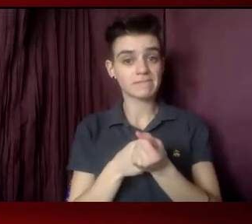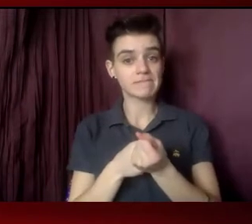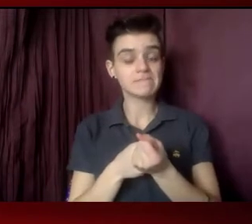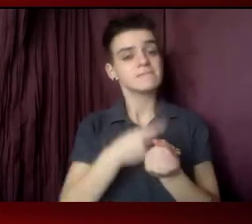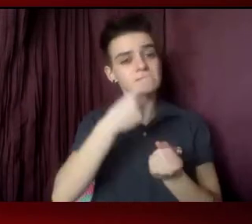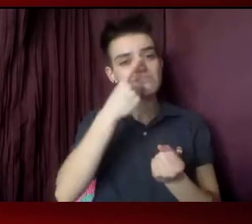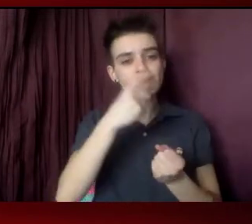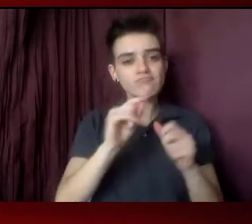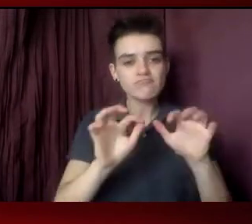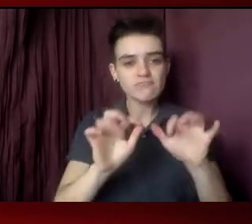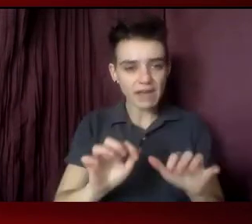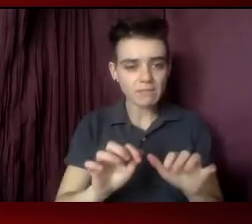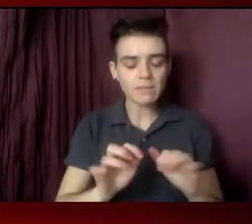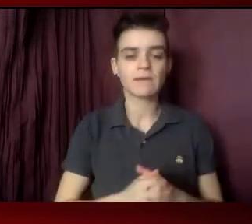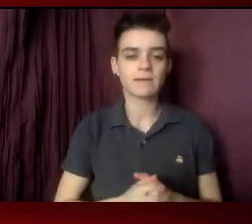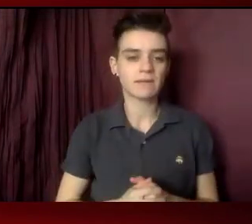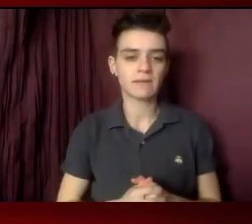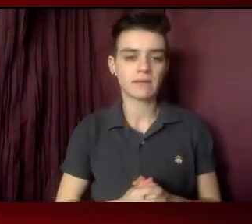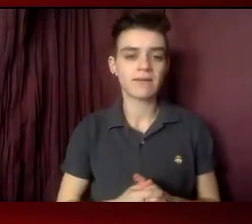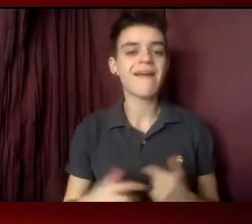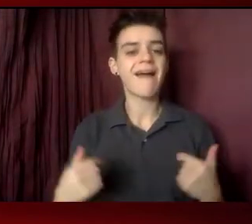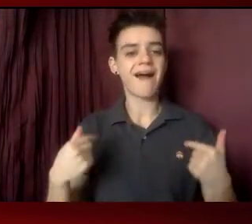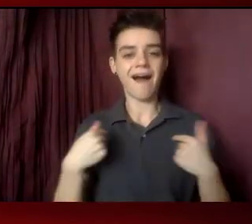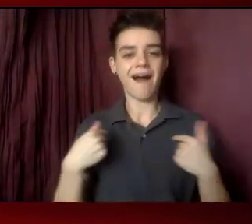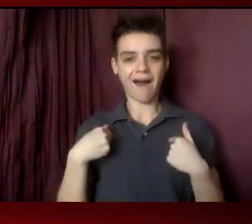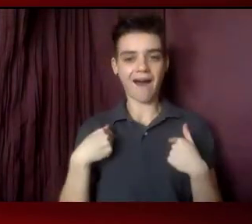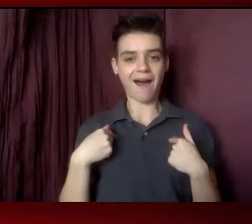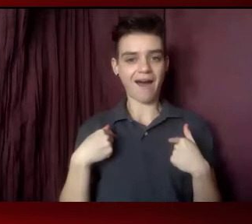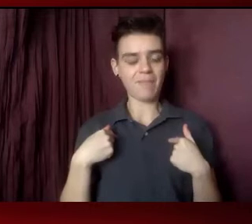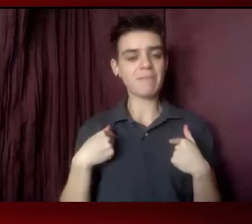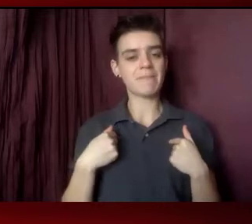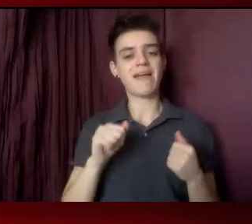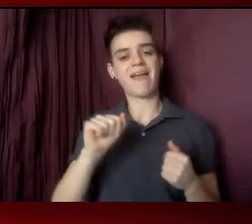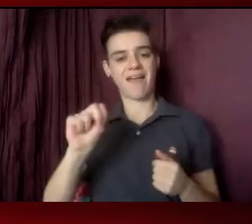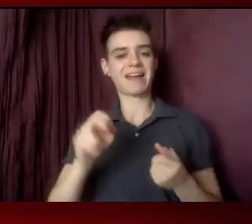type in the chat, I'm an advocate.